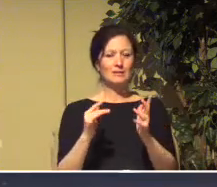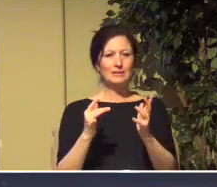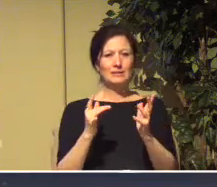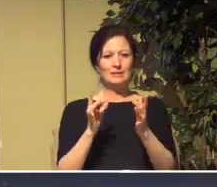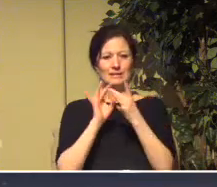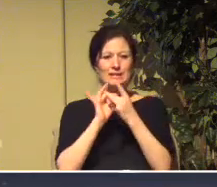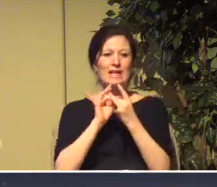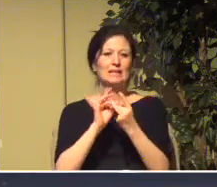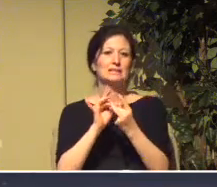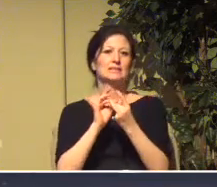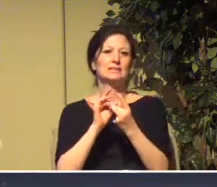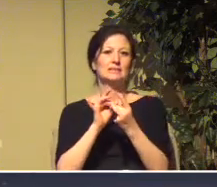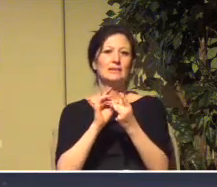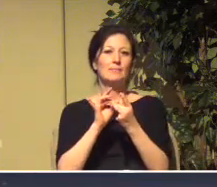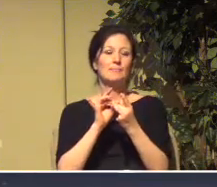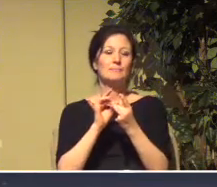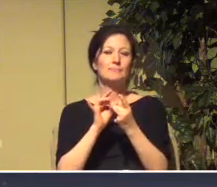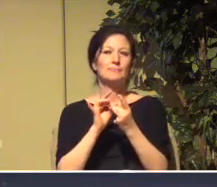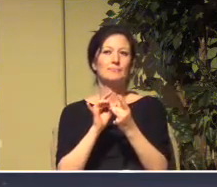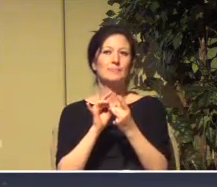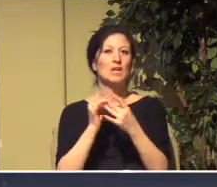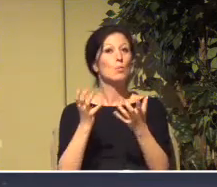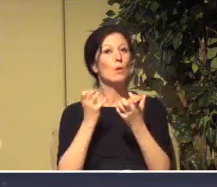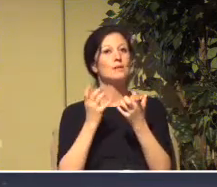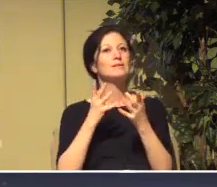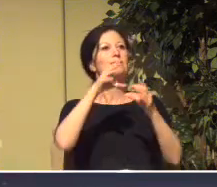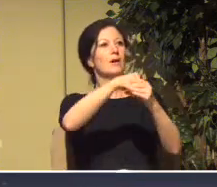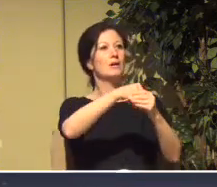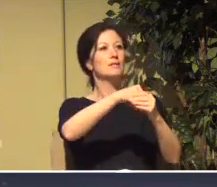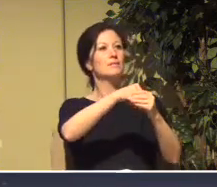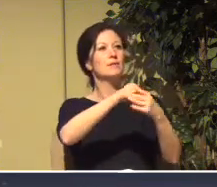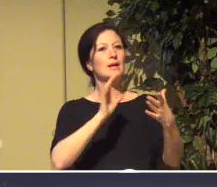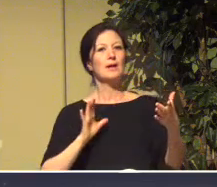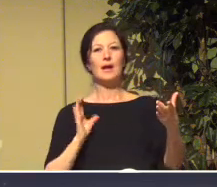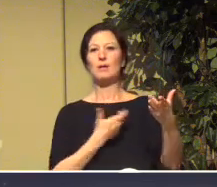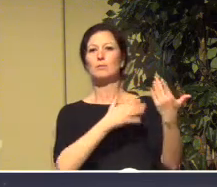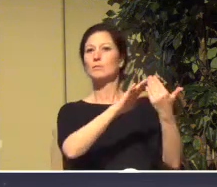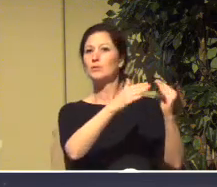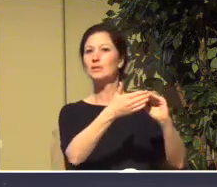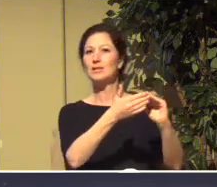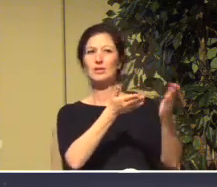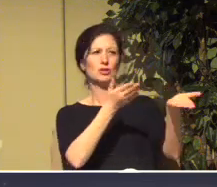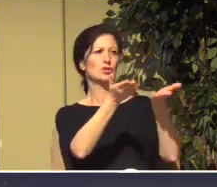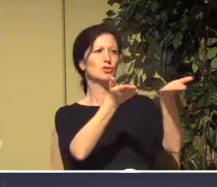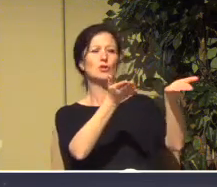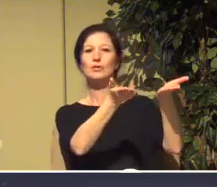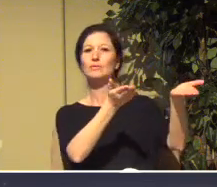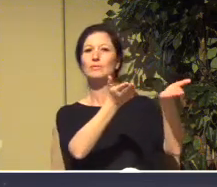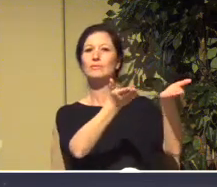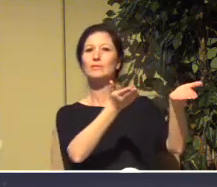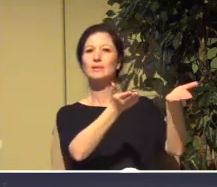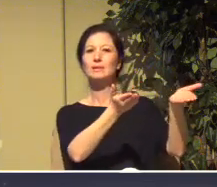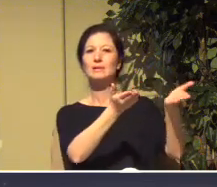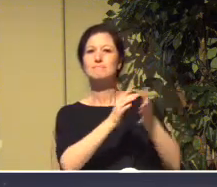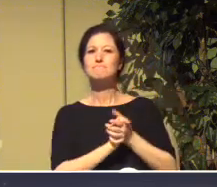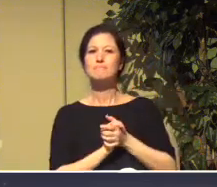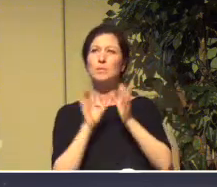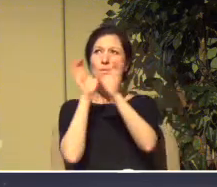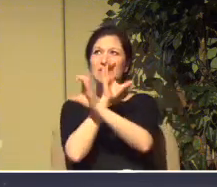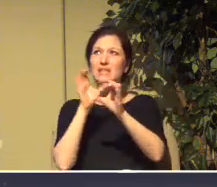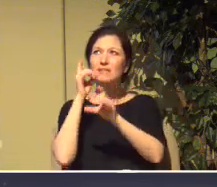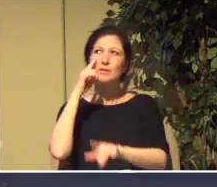seeking to be part of our community and serve it, and we're seeking to discern what life will look like